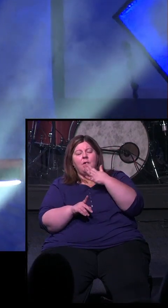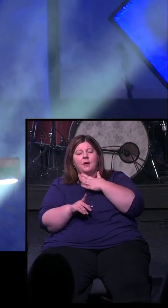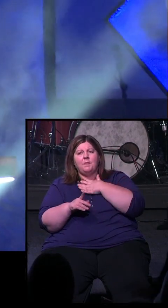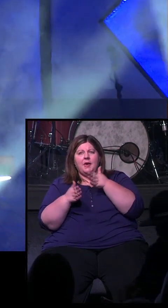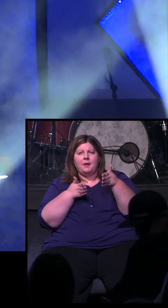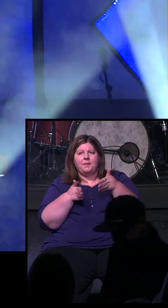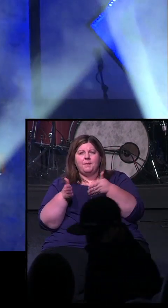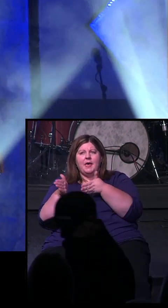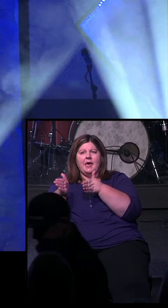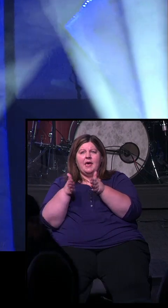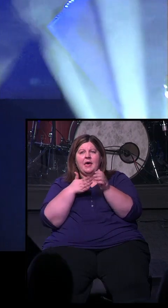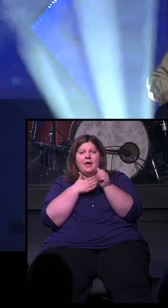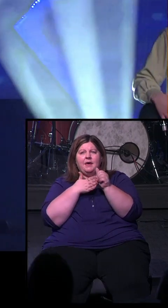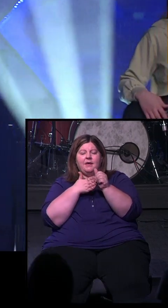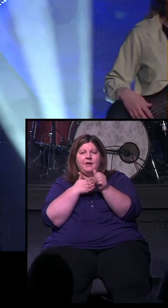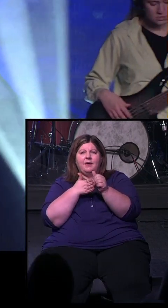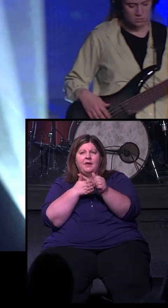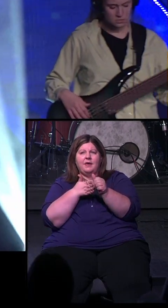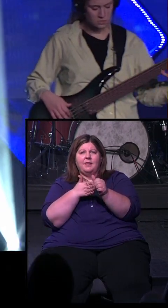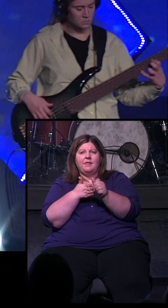you're the path,